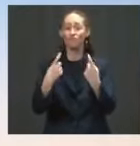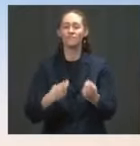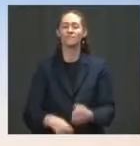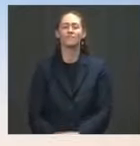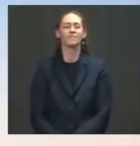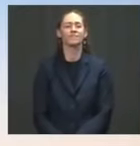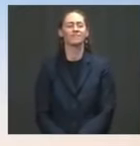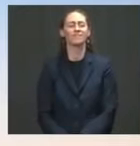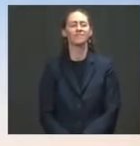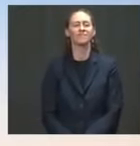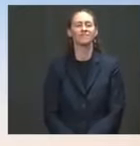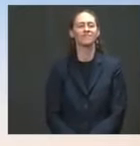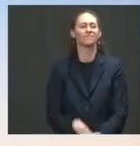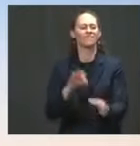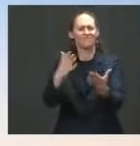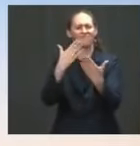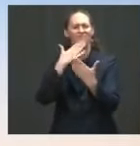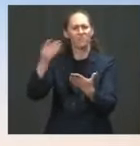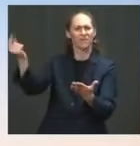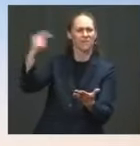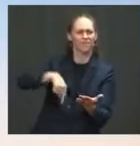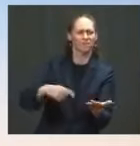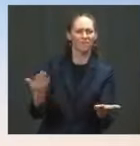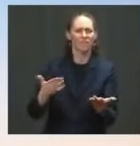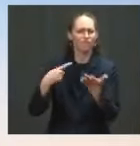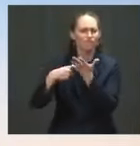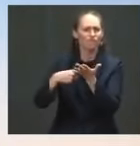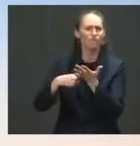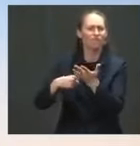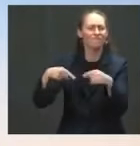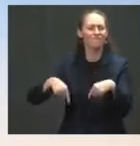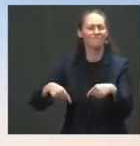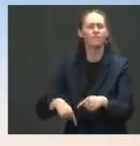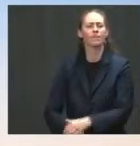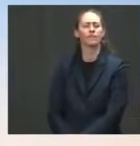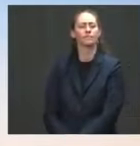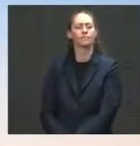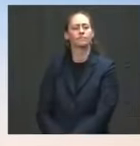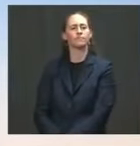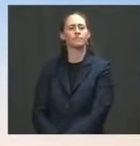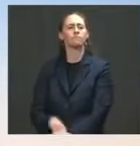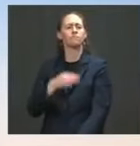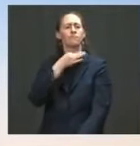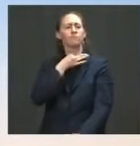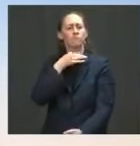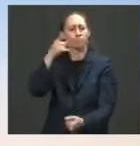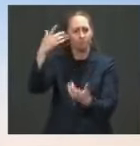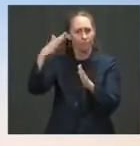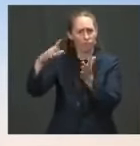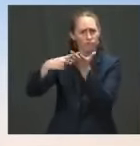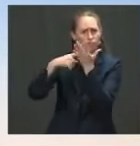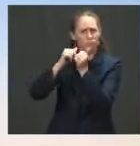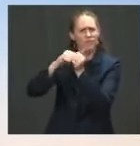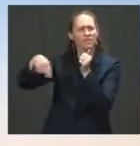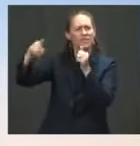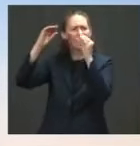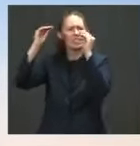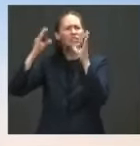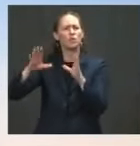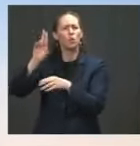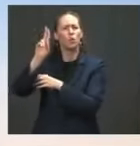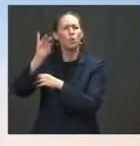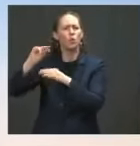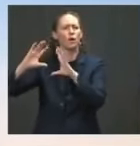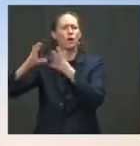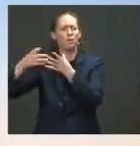Are you engaged in discussions with teachers unions that might be reluctant about returning to the classroom this fall because